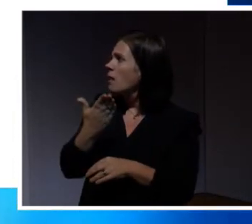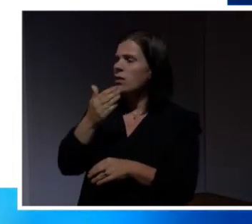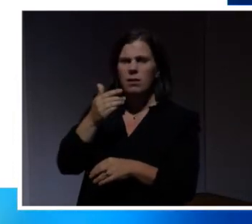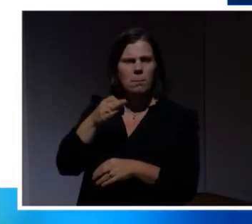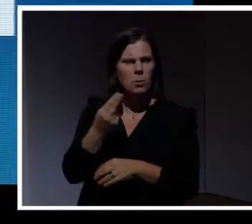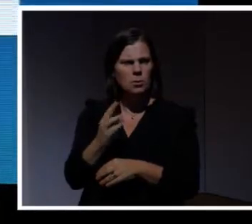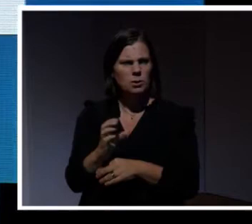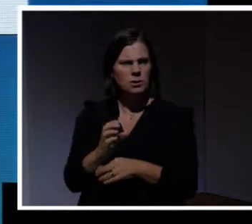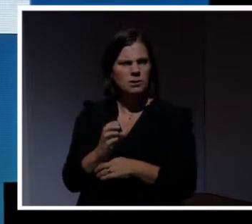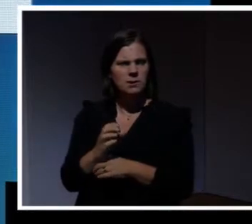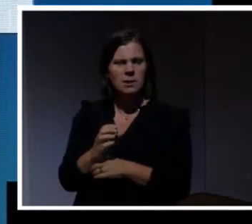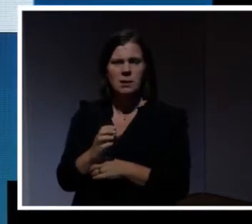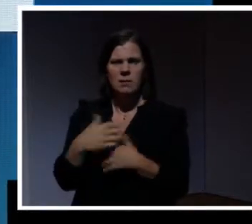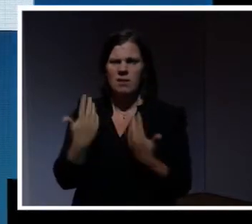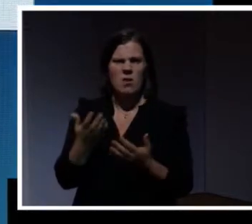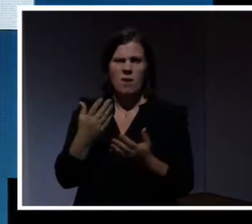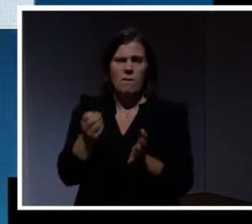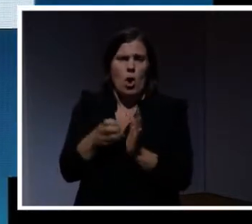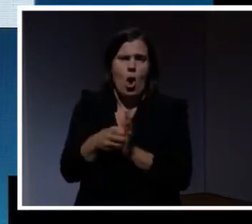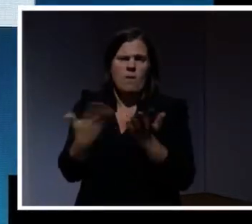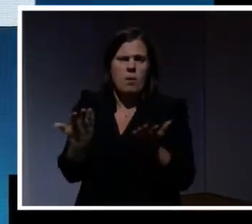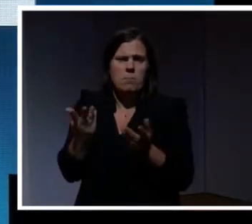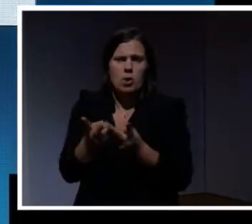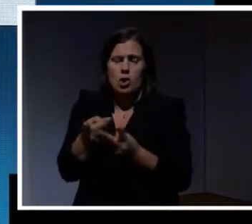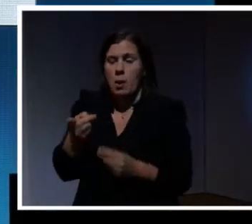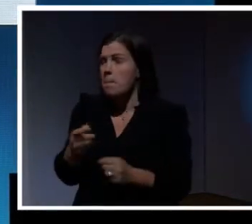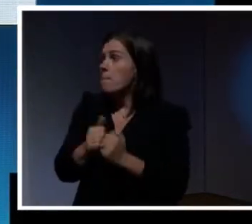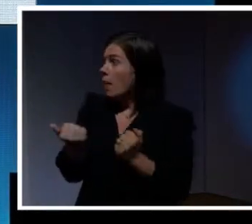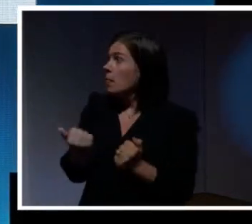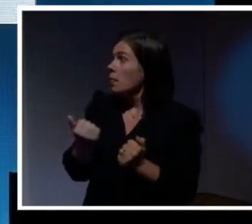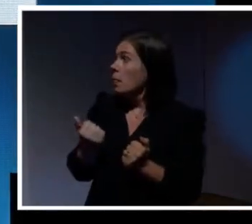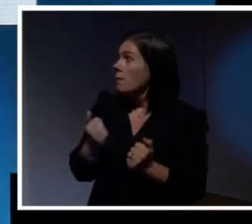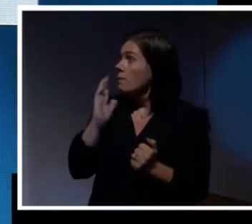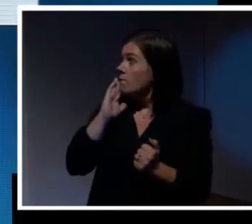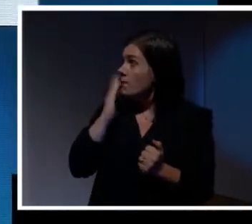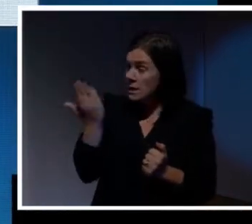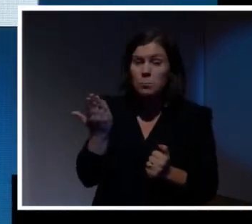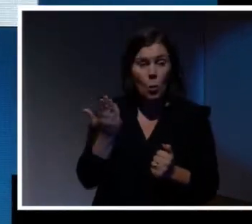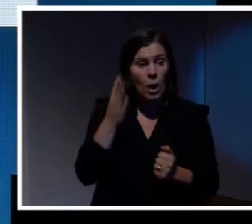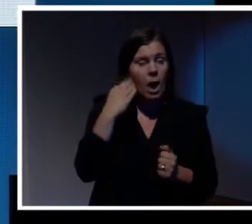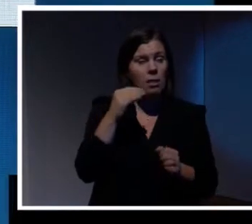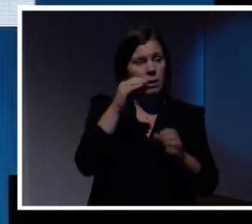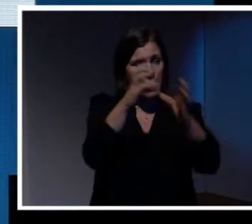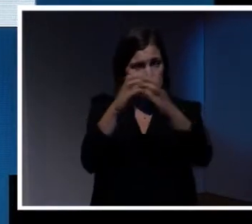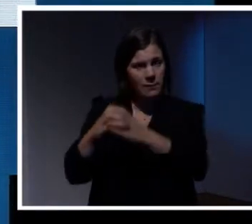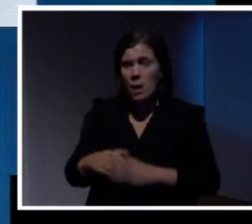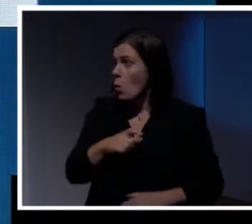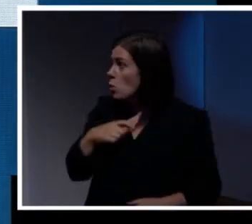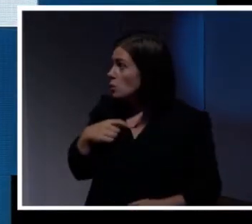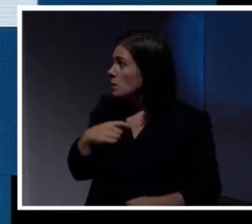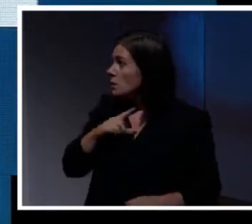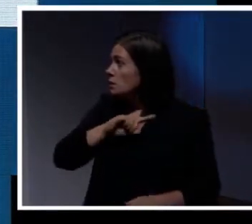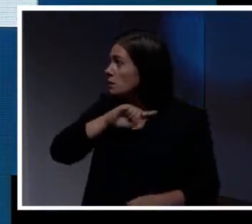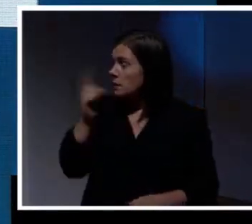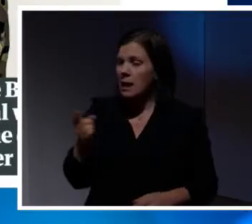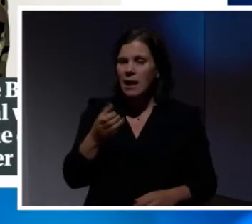don't really have an explanation for that one. But Facebook can certainly classify us. And then came this scandal, Cambridge